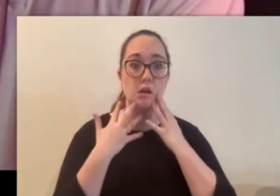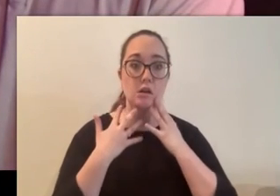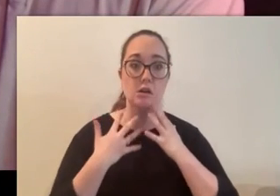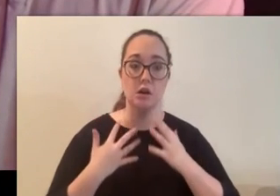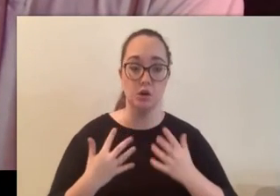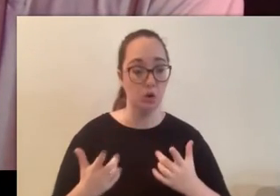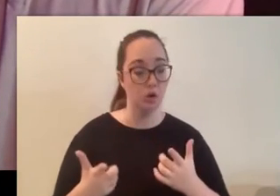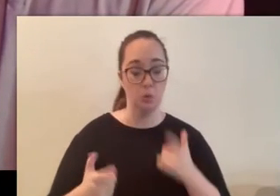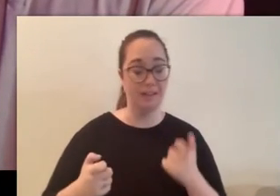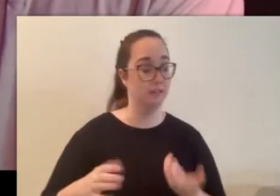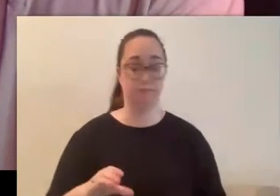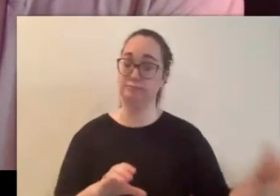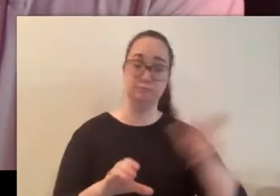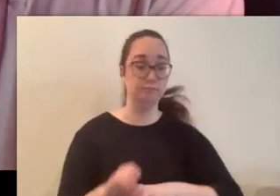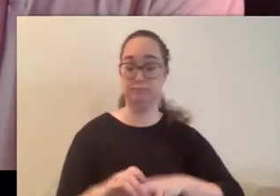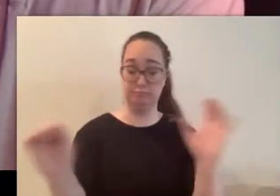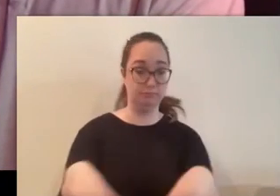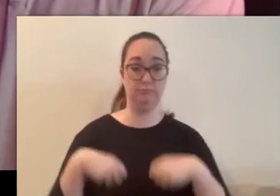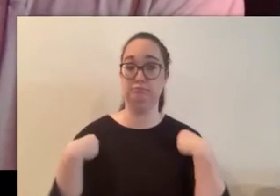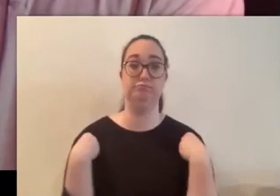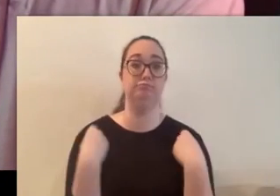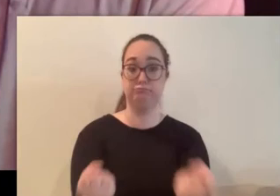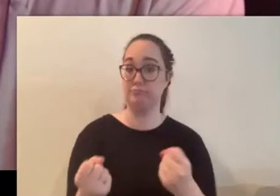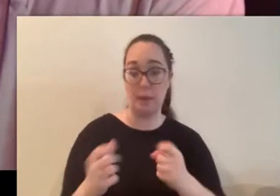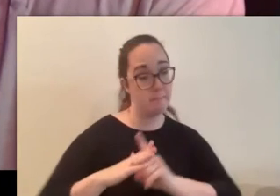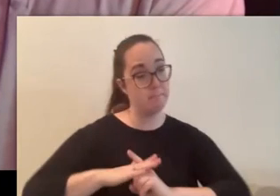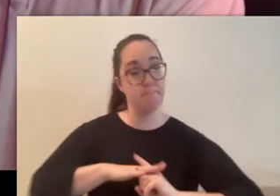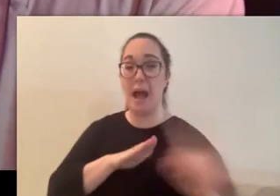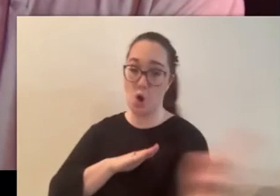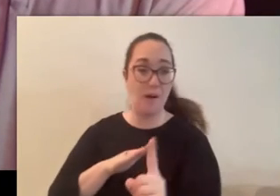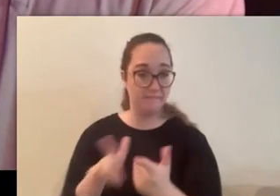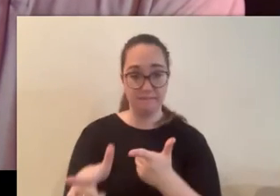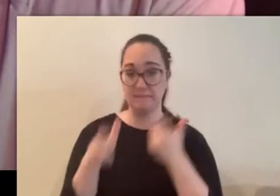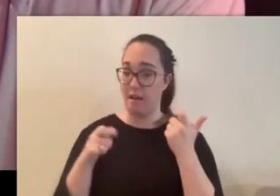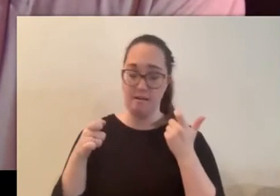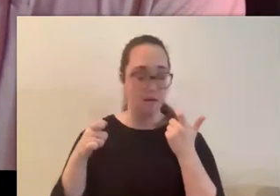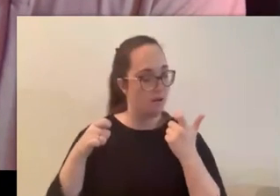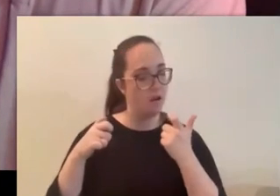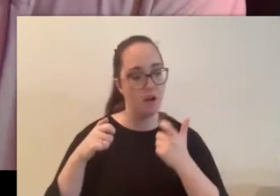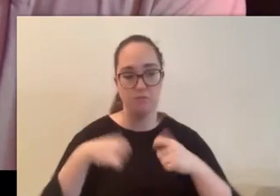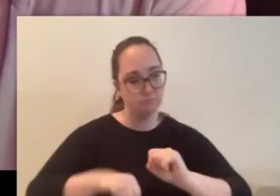i jumped in the car and drove as fast as i could away from from lee woods